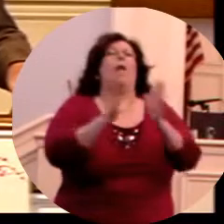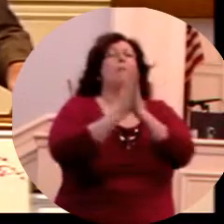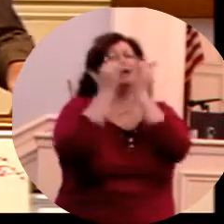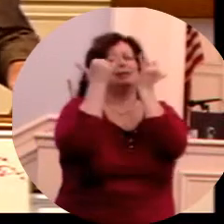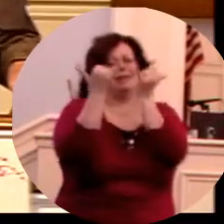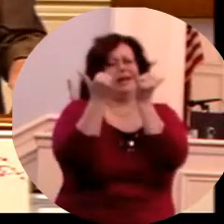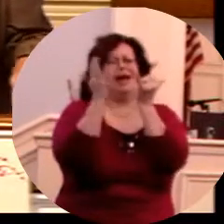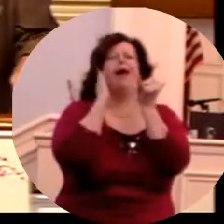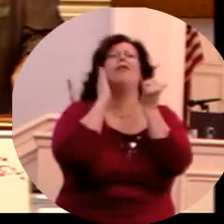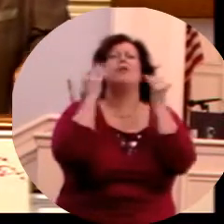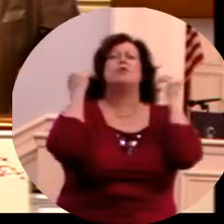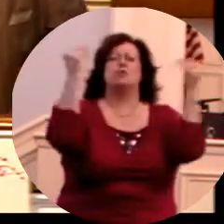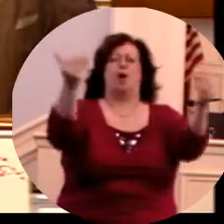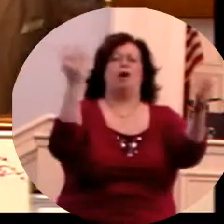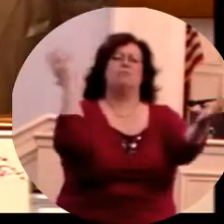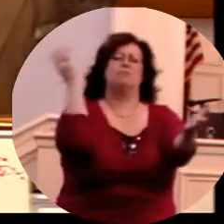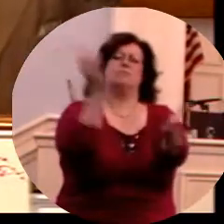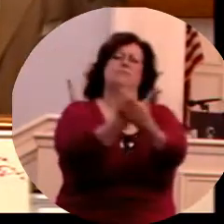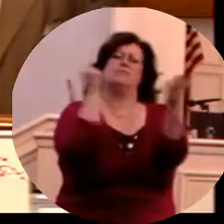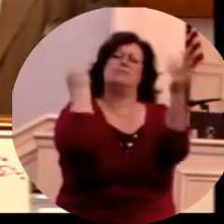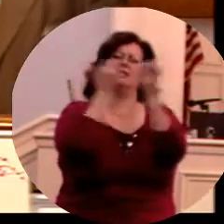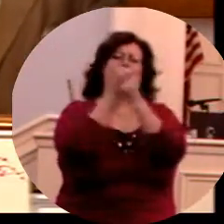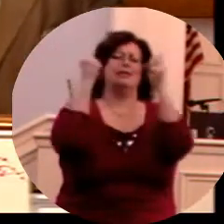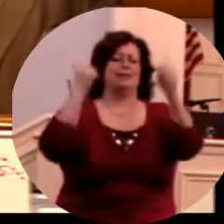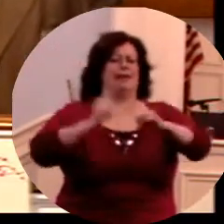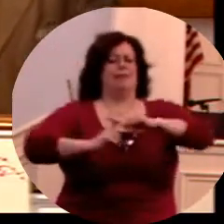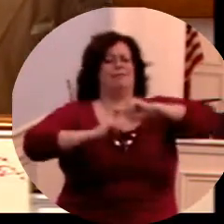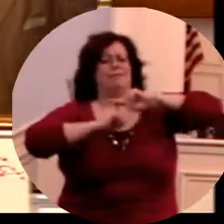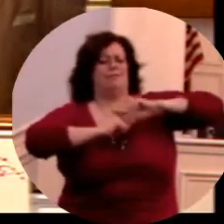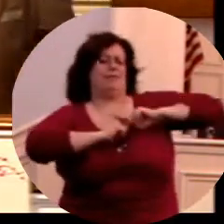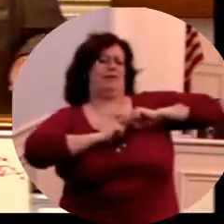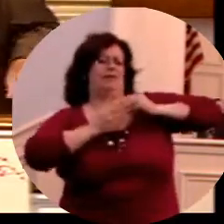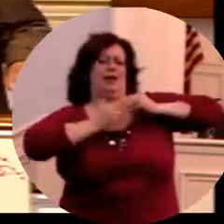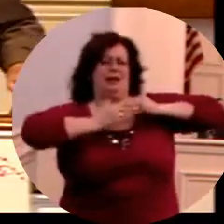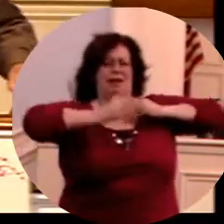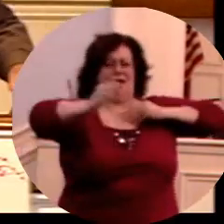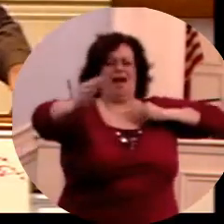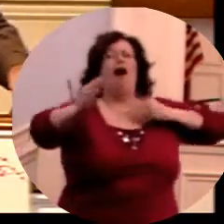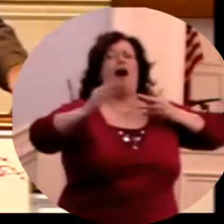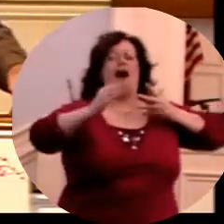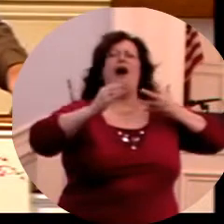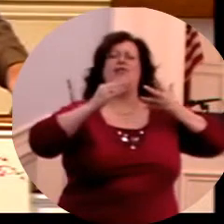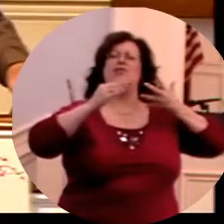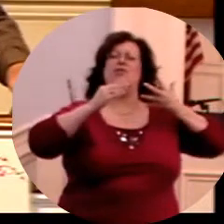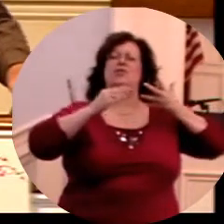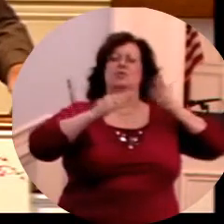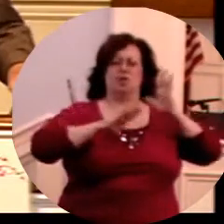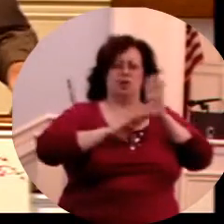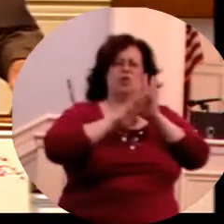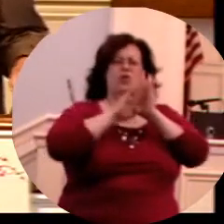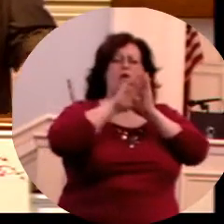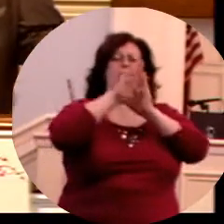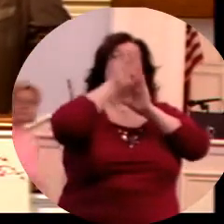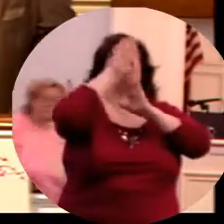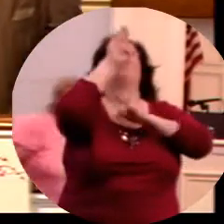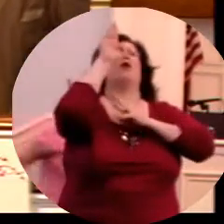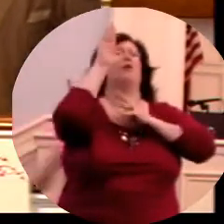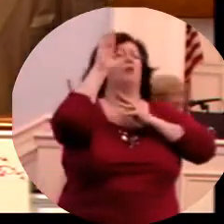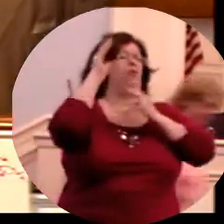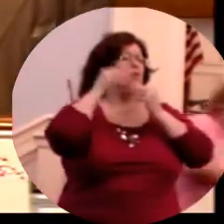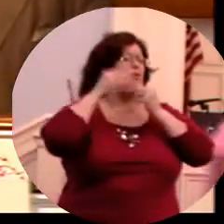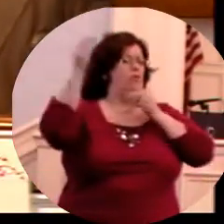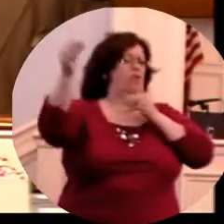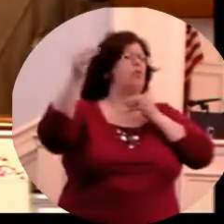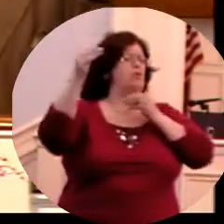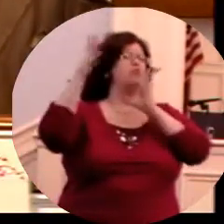today would be the day they would make that preparation, dear God, and then they would follow through in that profession of faith, dear